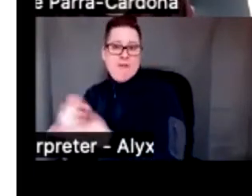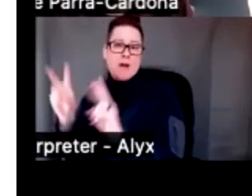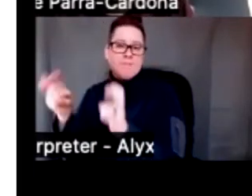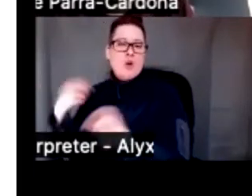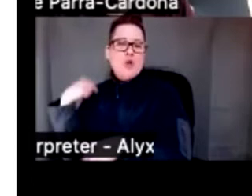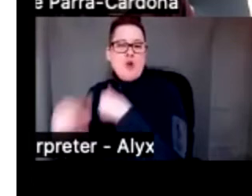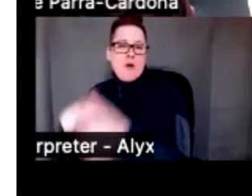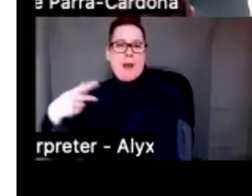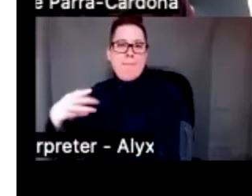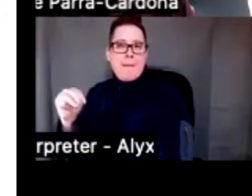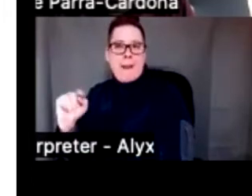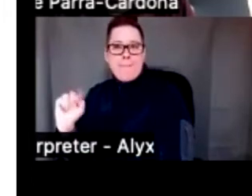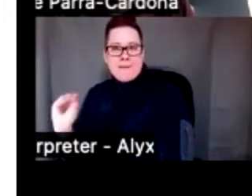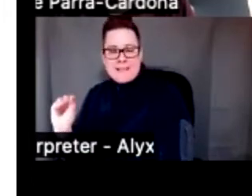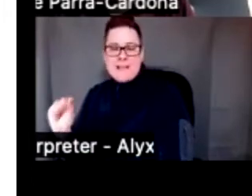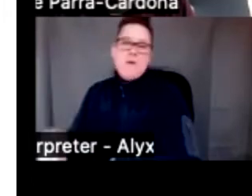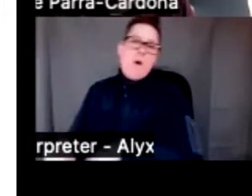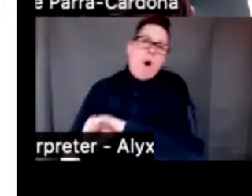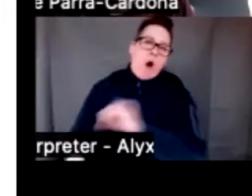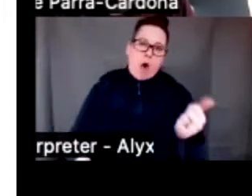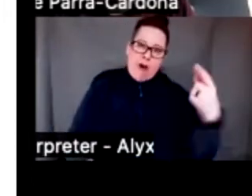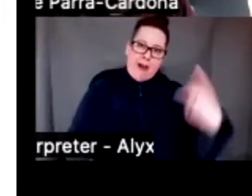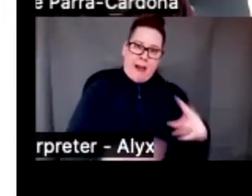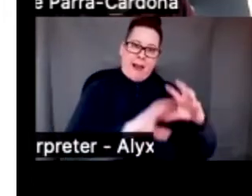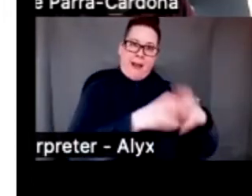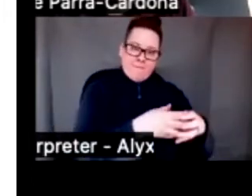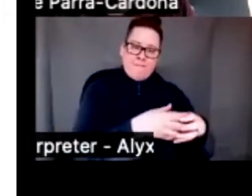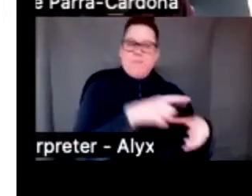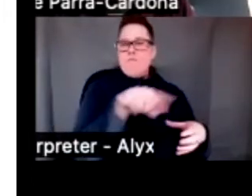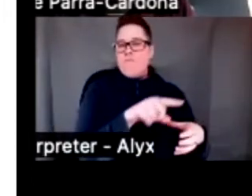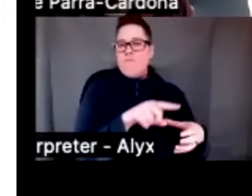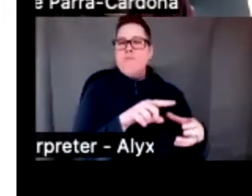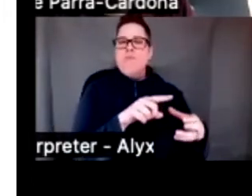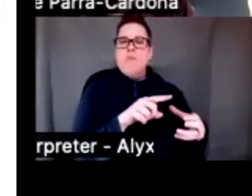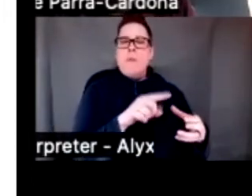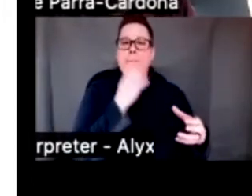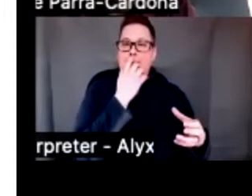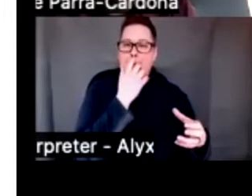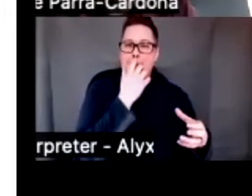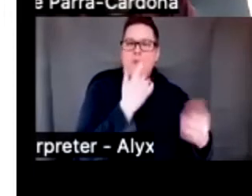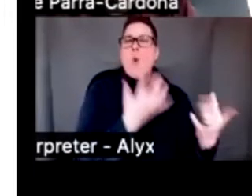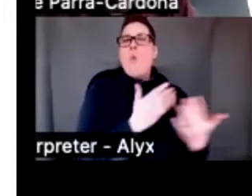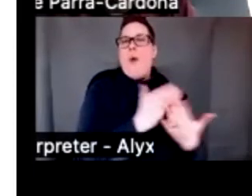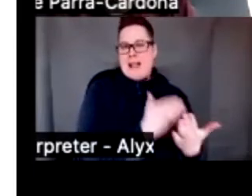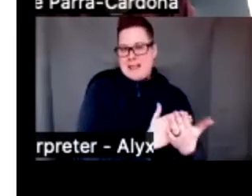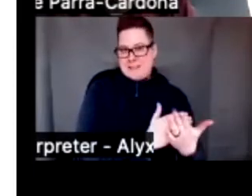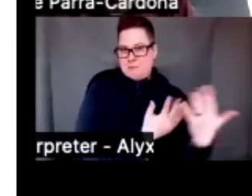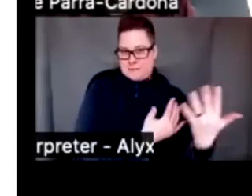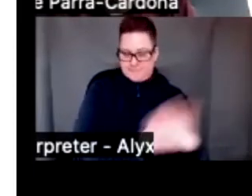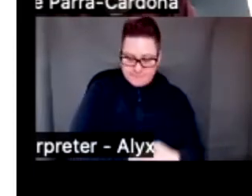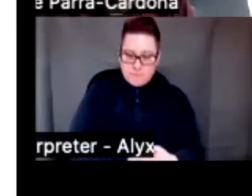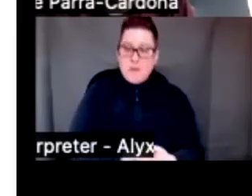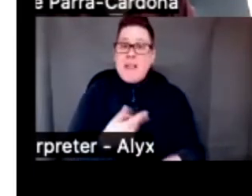PMTO, half were allocated to waitlist control. And what is so impressive is that